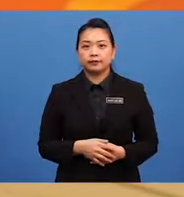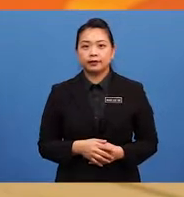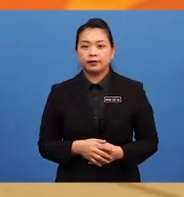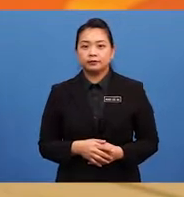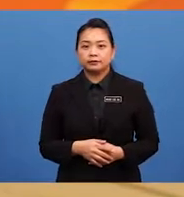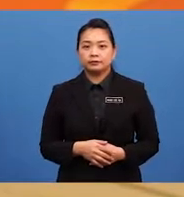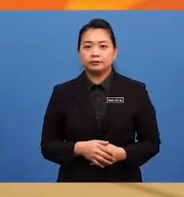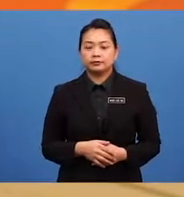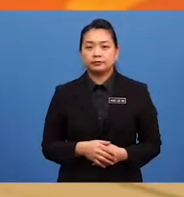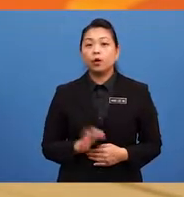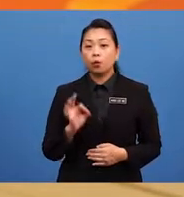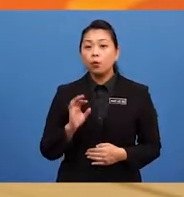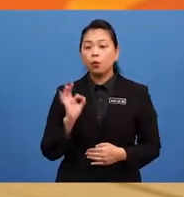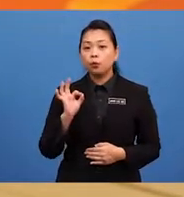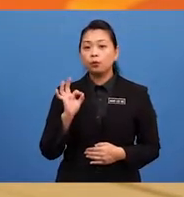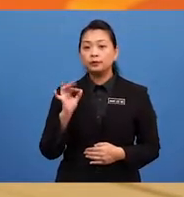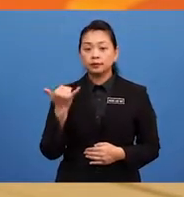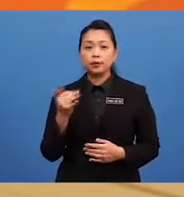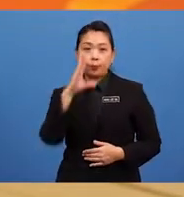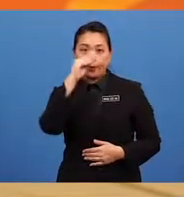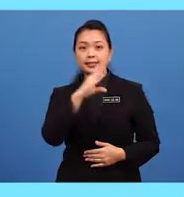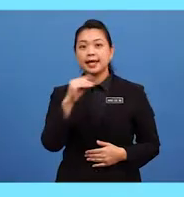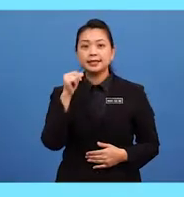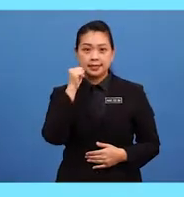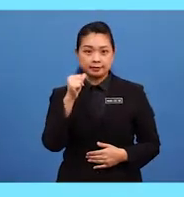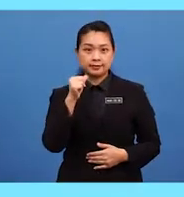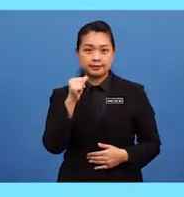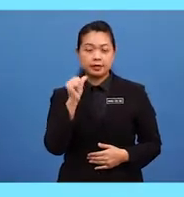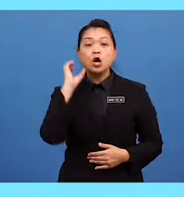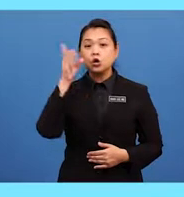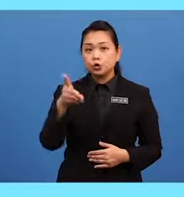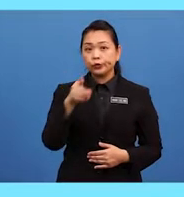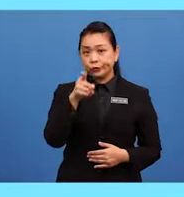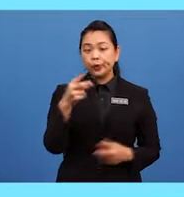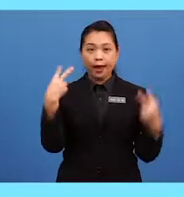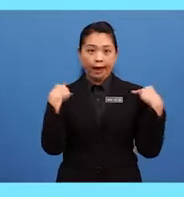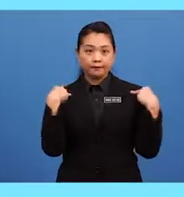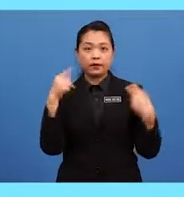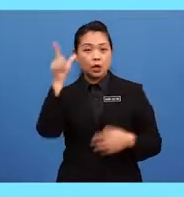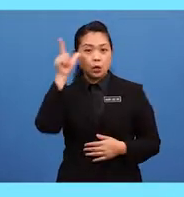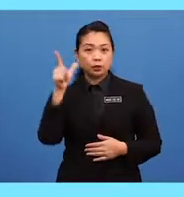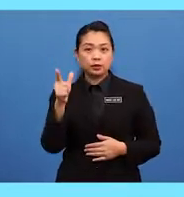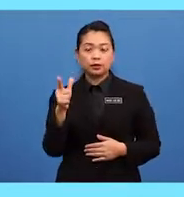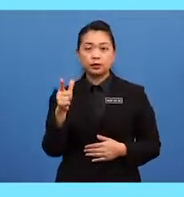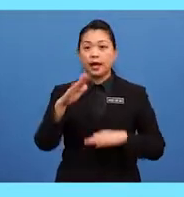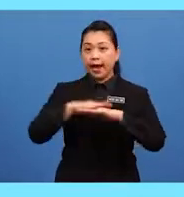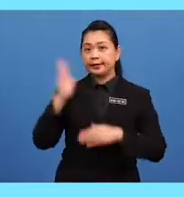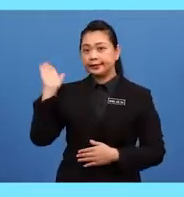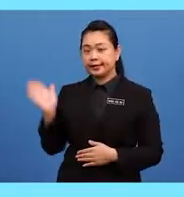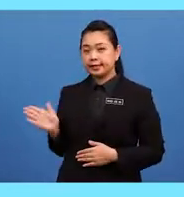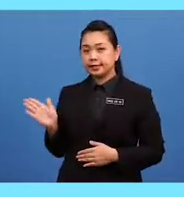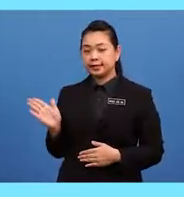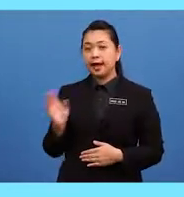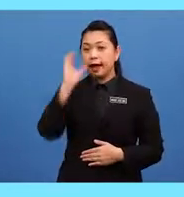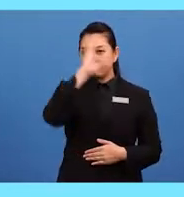Oh yeah, boys and girls. Could you have a look at these words and find